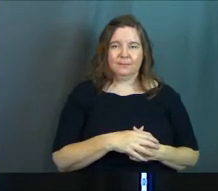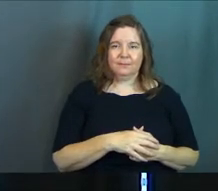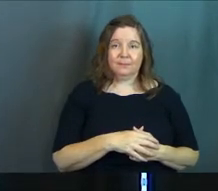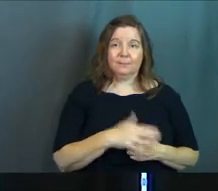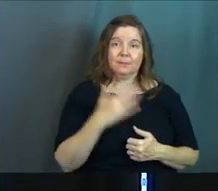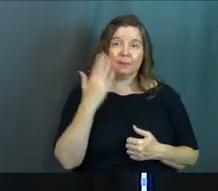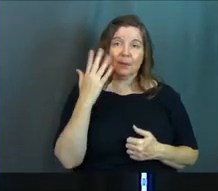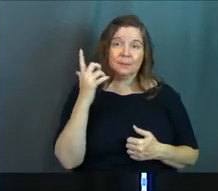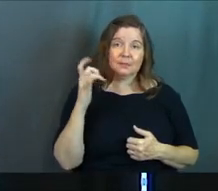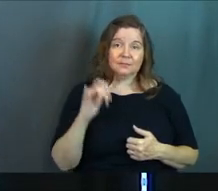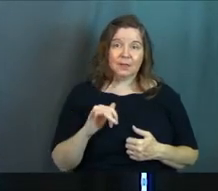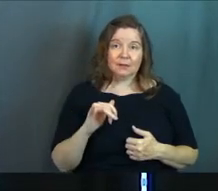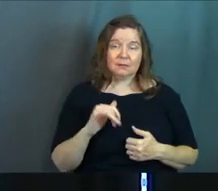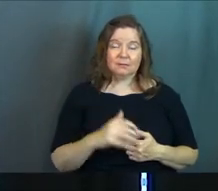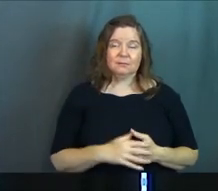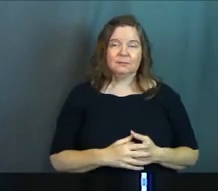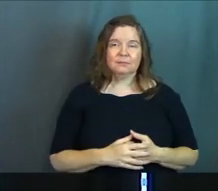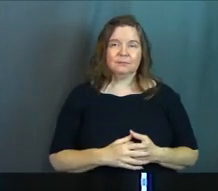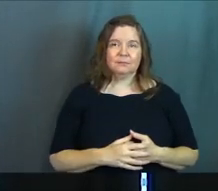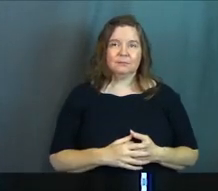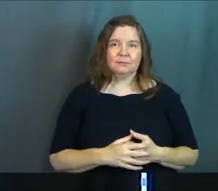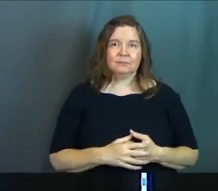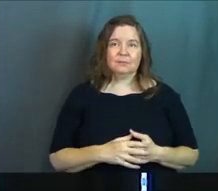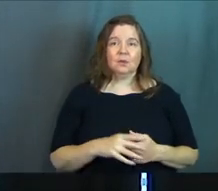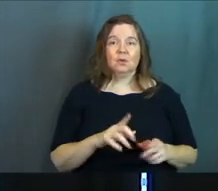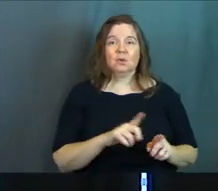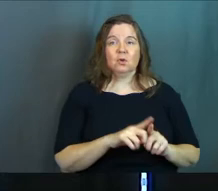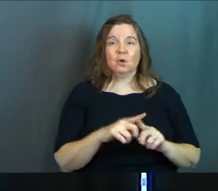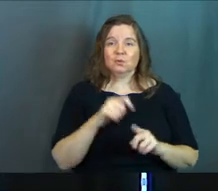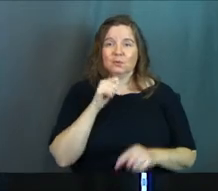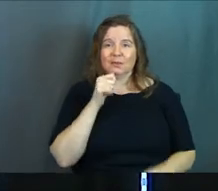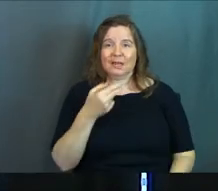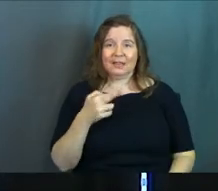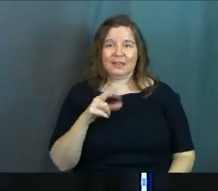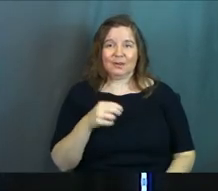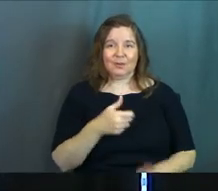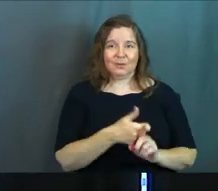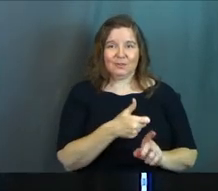And because of that, you're also not the hero.